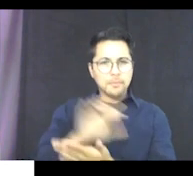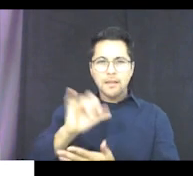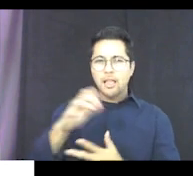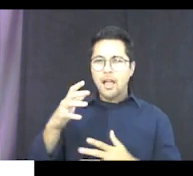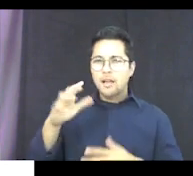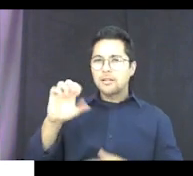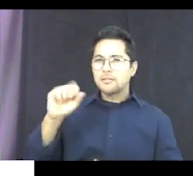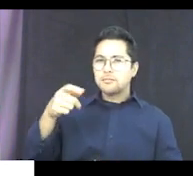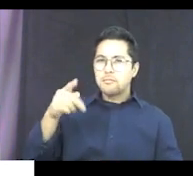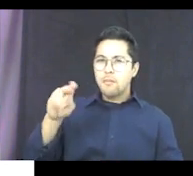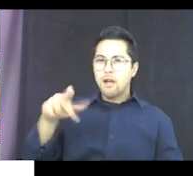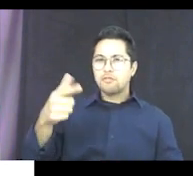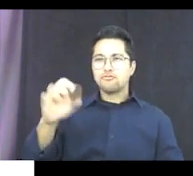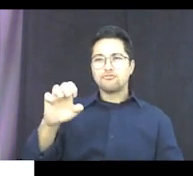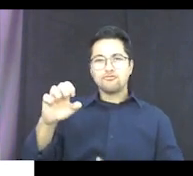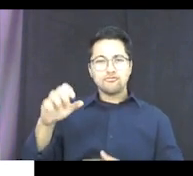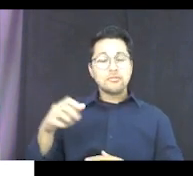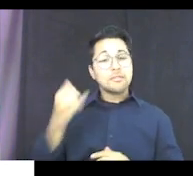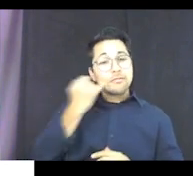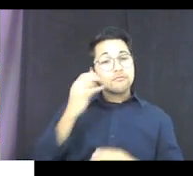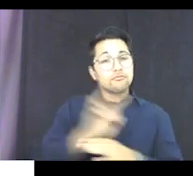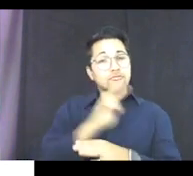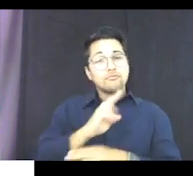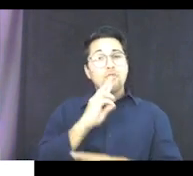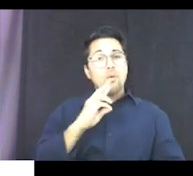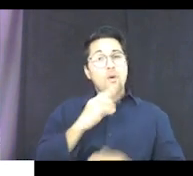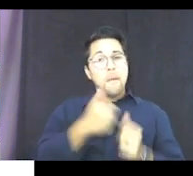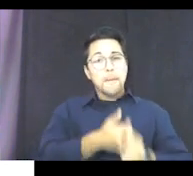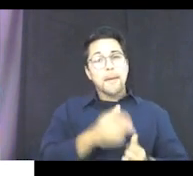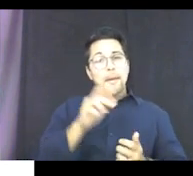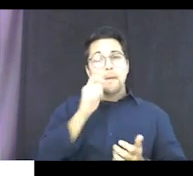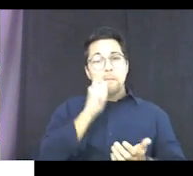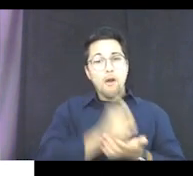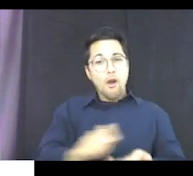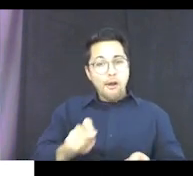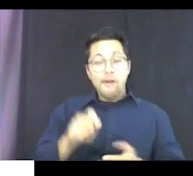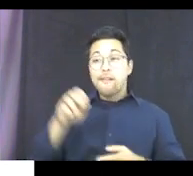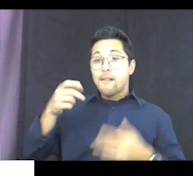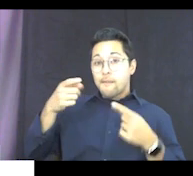sponge. And if you used a water-based marker on it, as you draw,